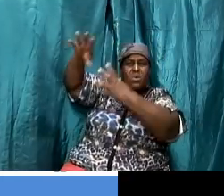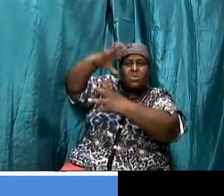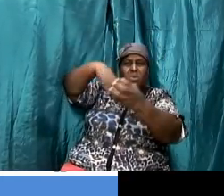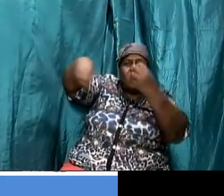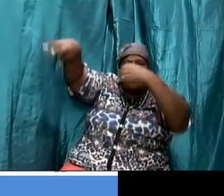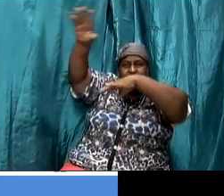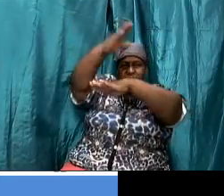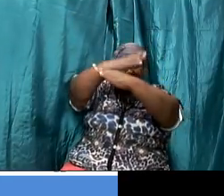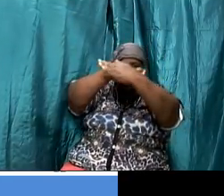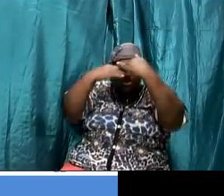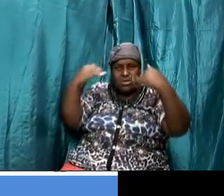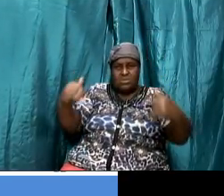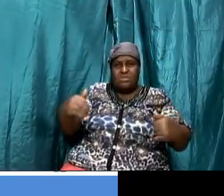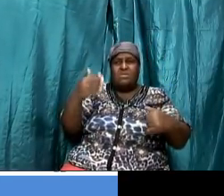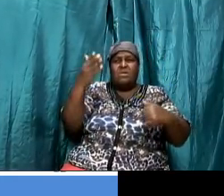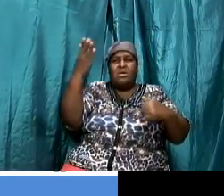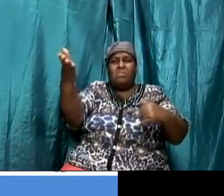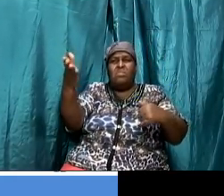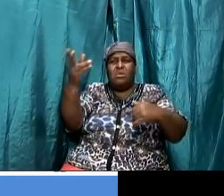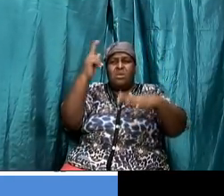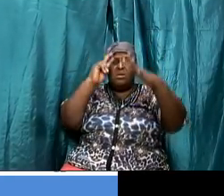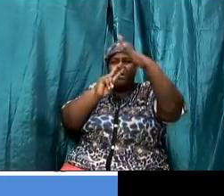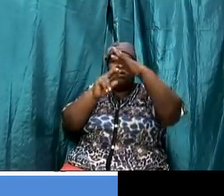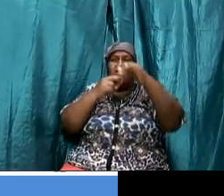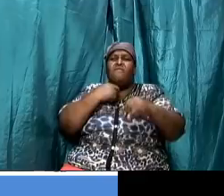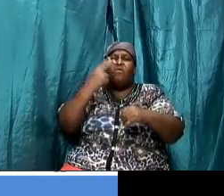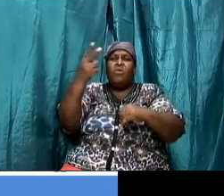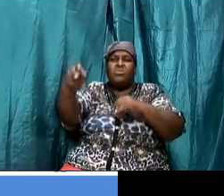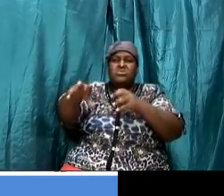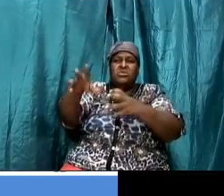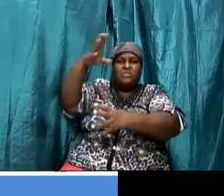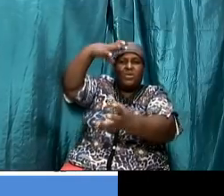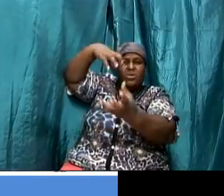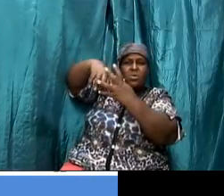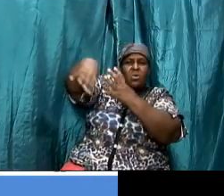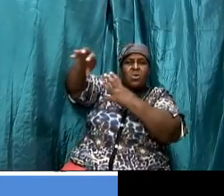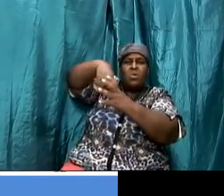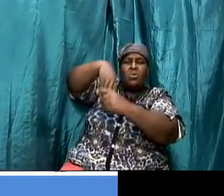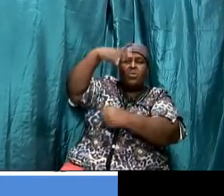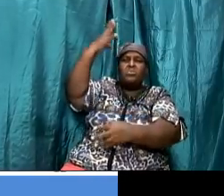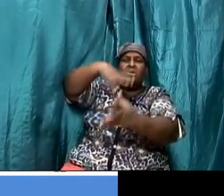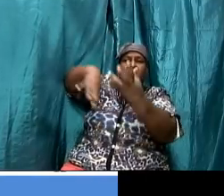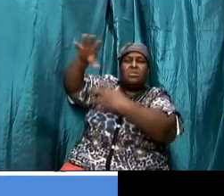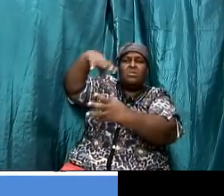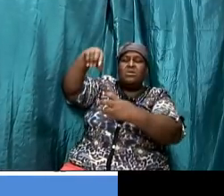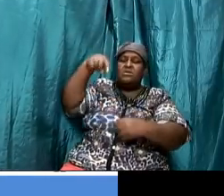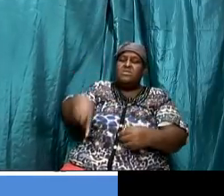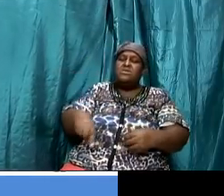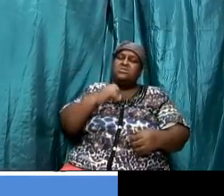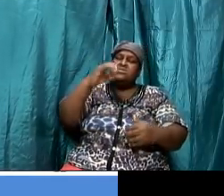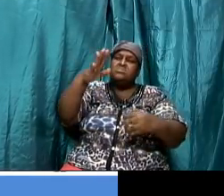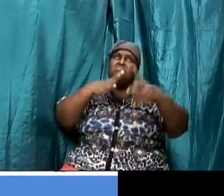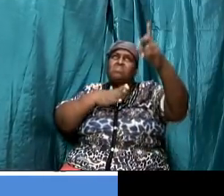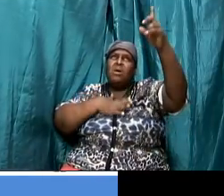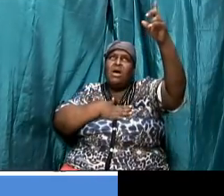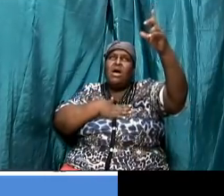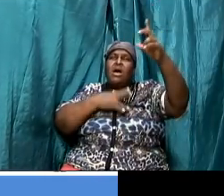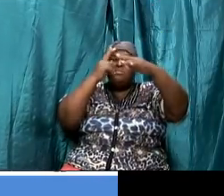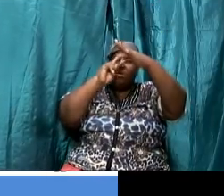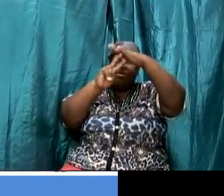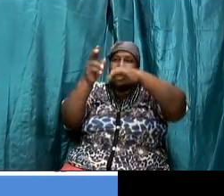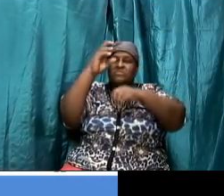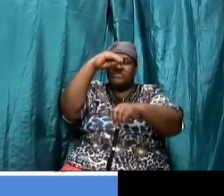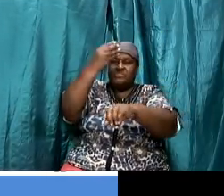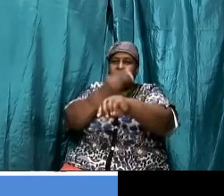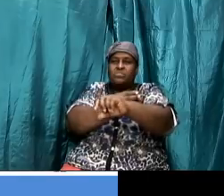overshadowed them and behold a voice out of the clouds which said this is my beloved son in whom